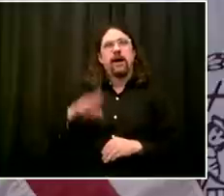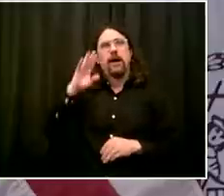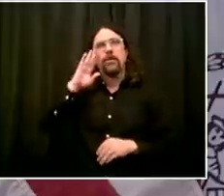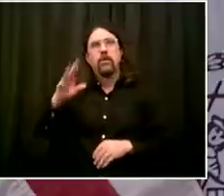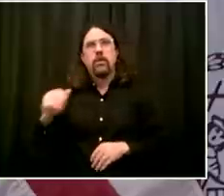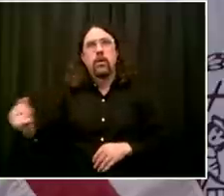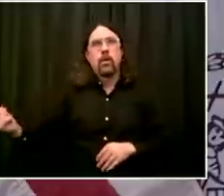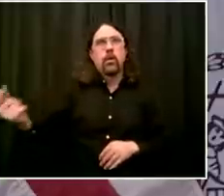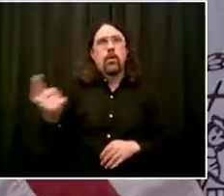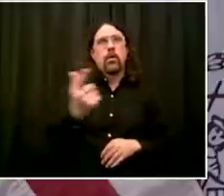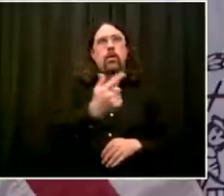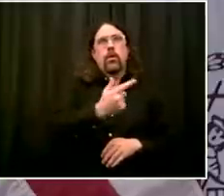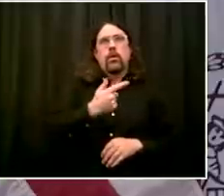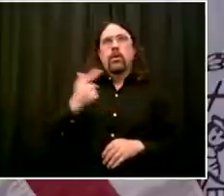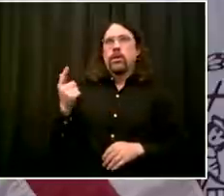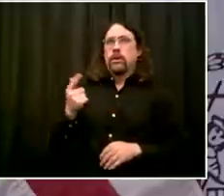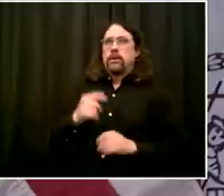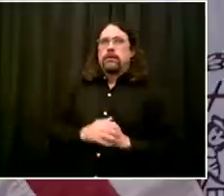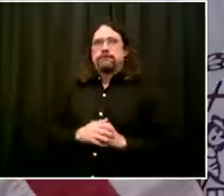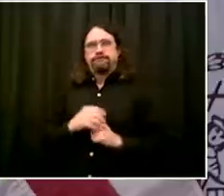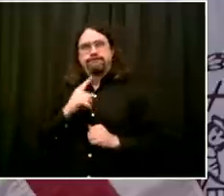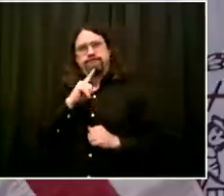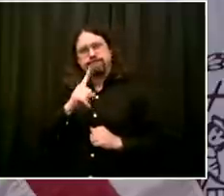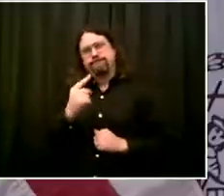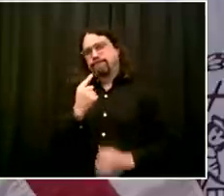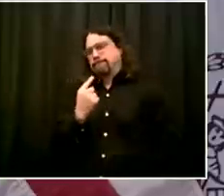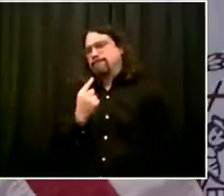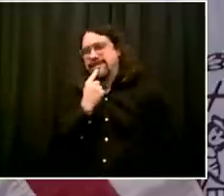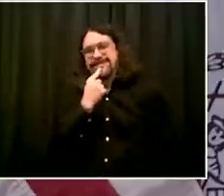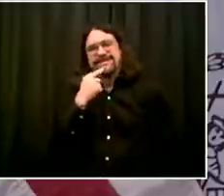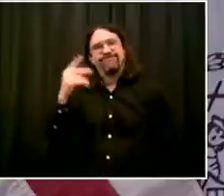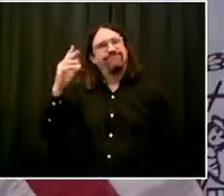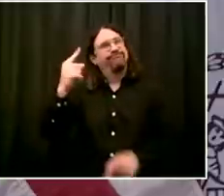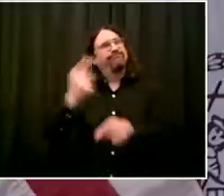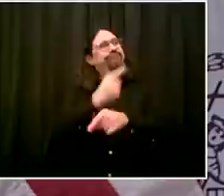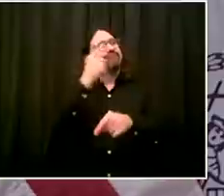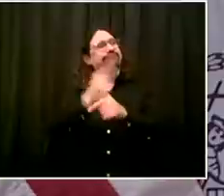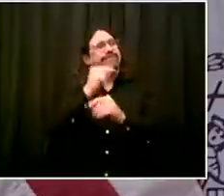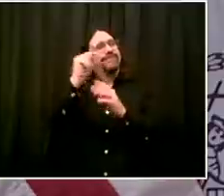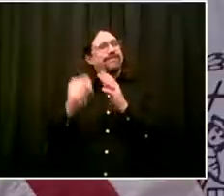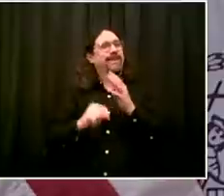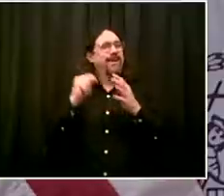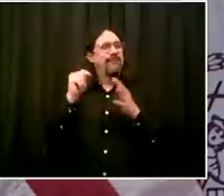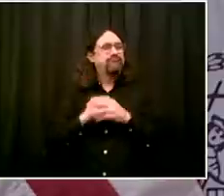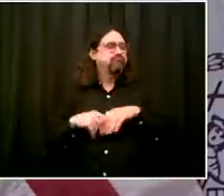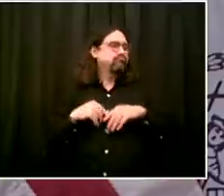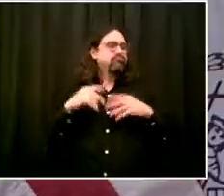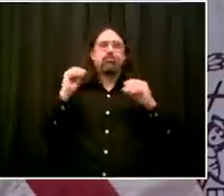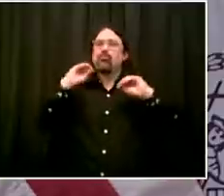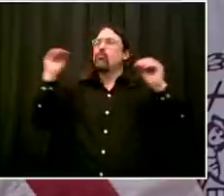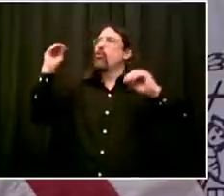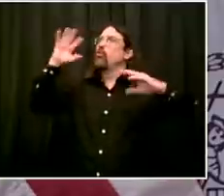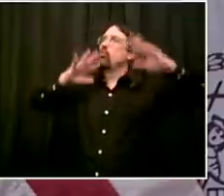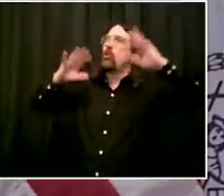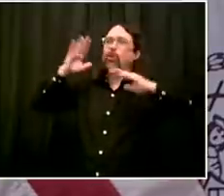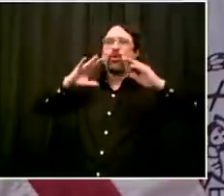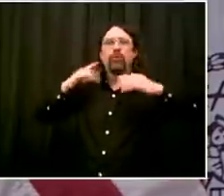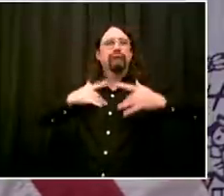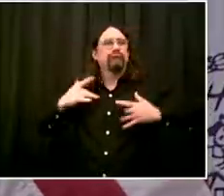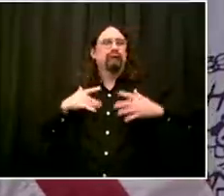available. So my advice to people is keep it simple, keep it local. Um, less is more,